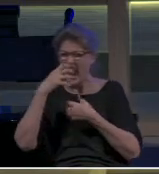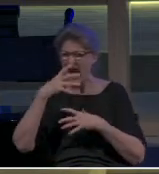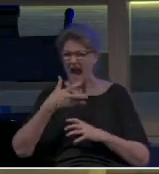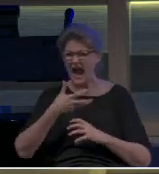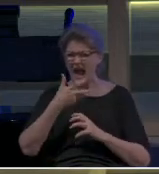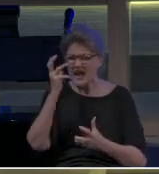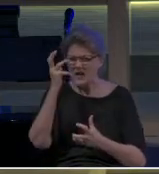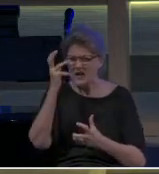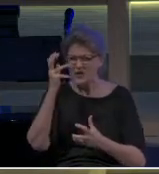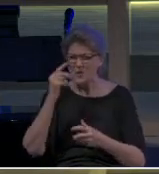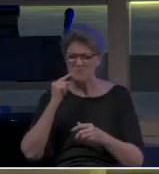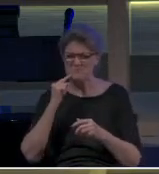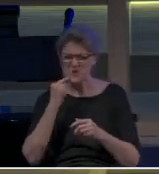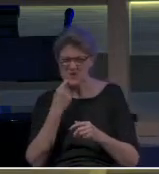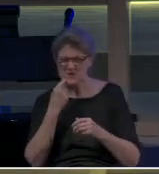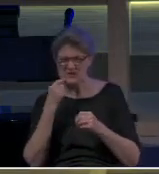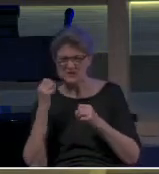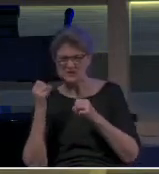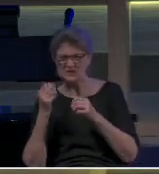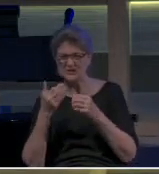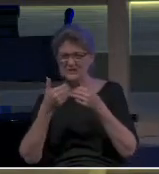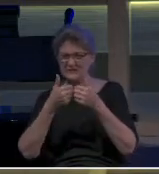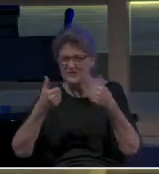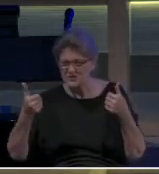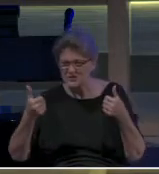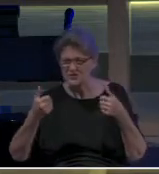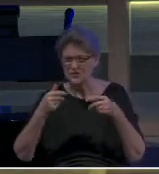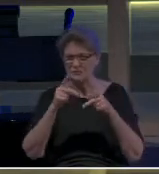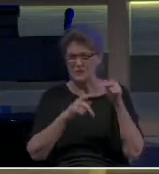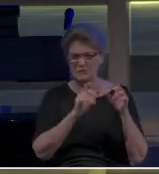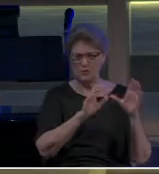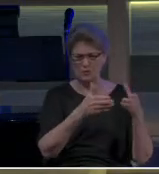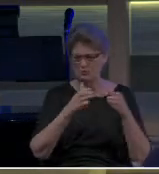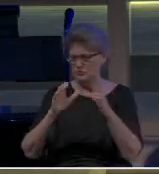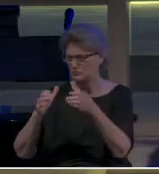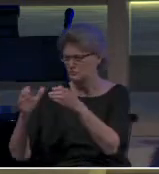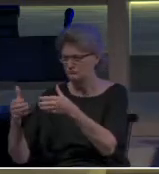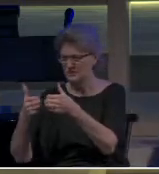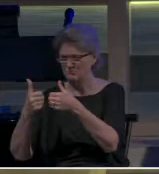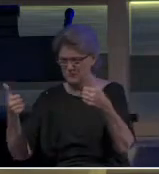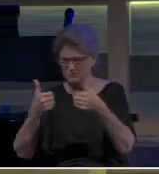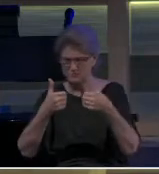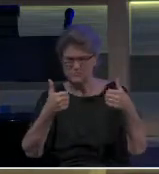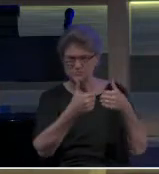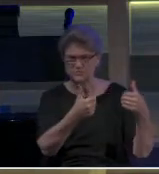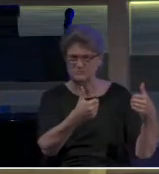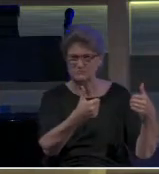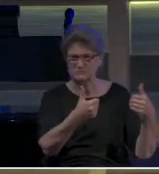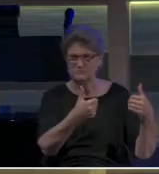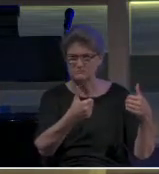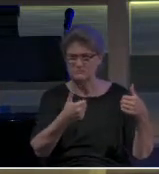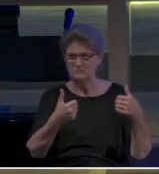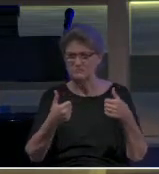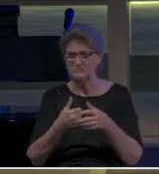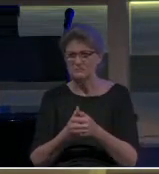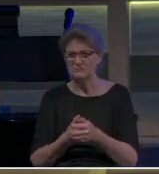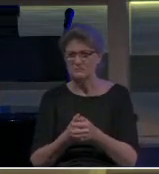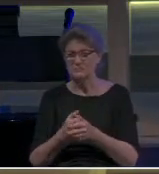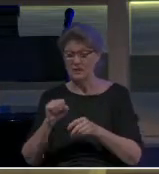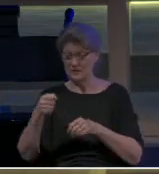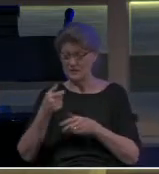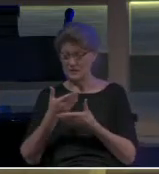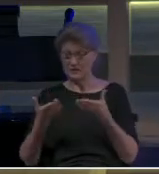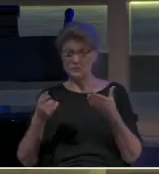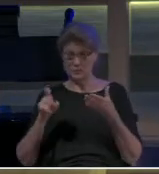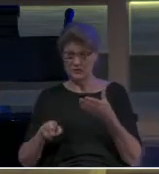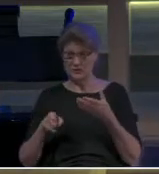factions dividing people. know, we see, you know, granted, yes, there are things that we